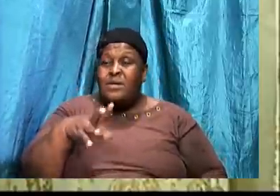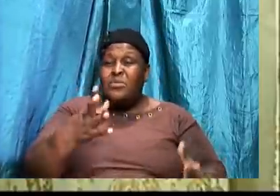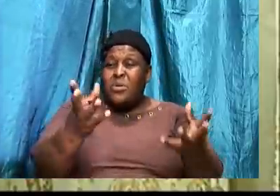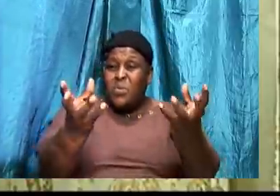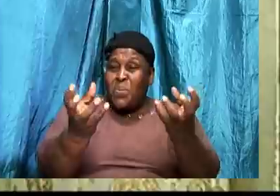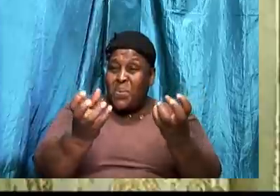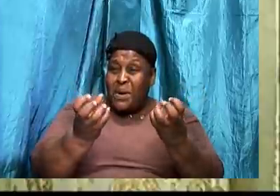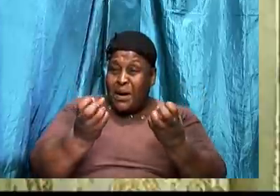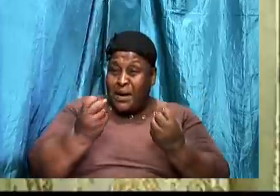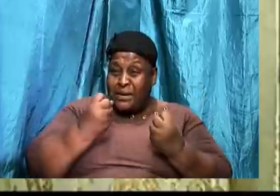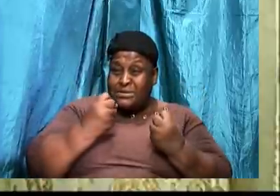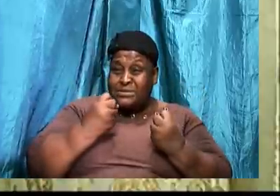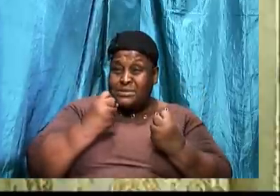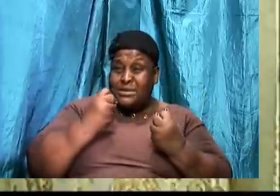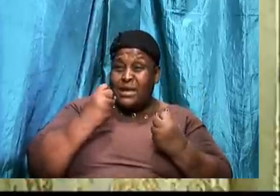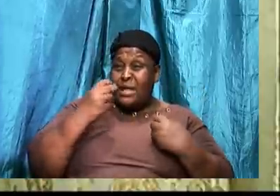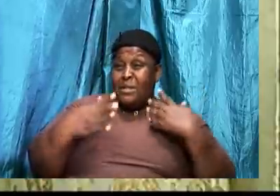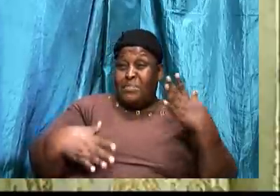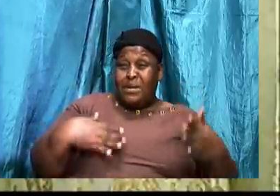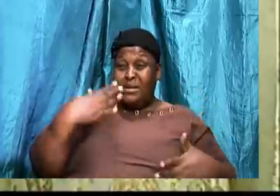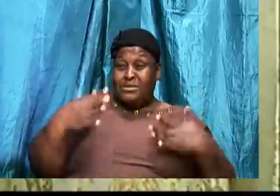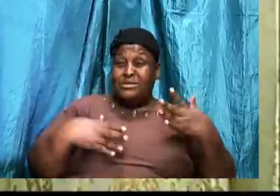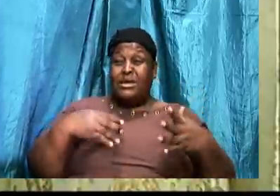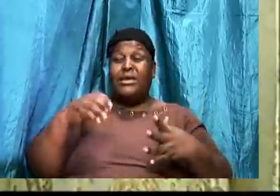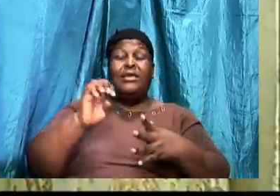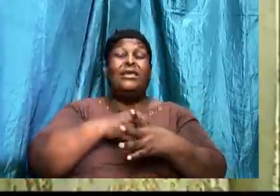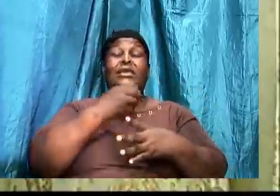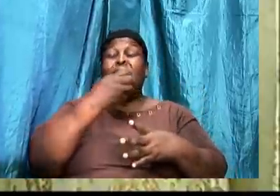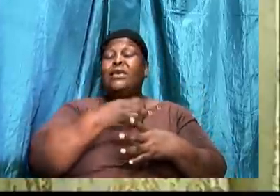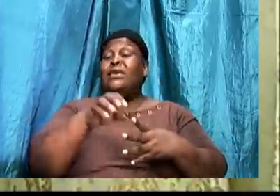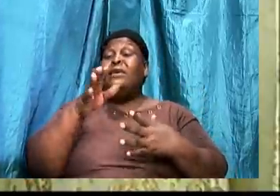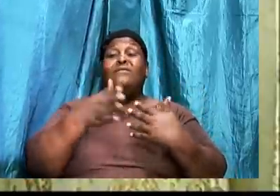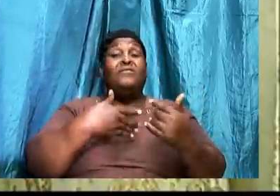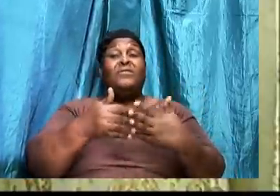pleasure. Even though God has told us.